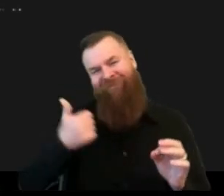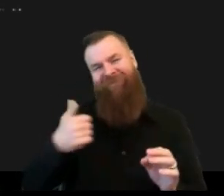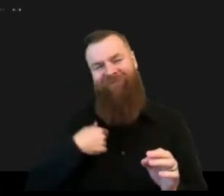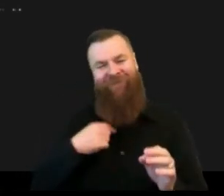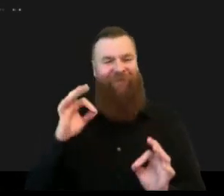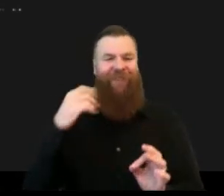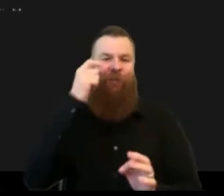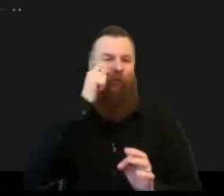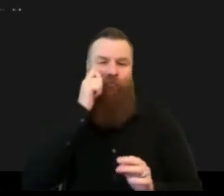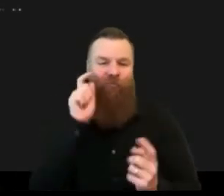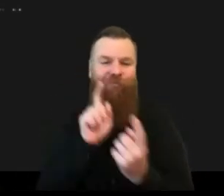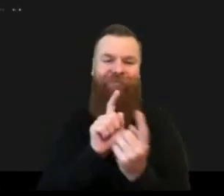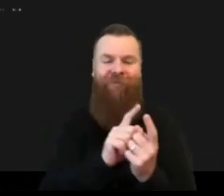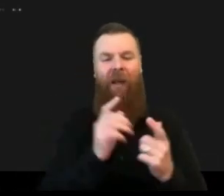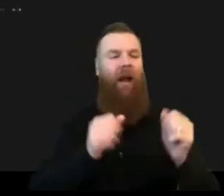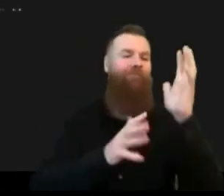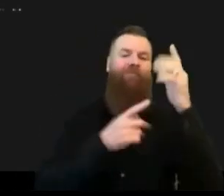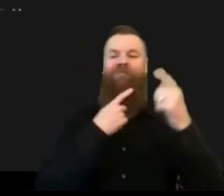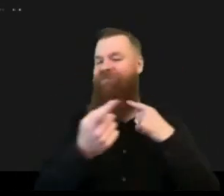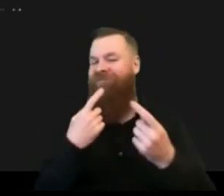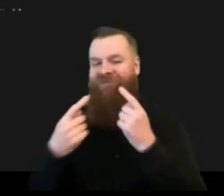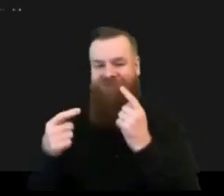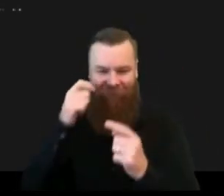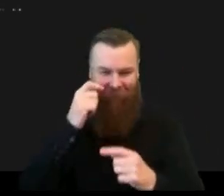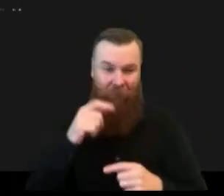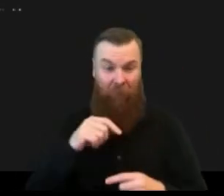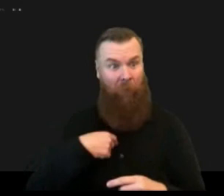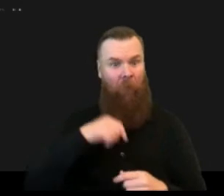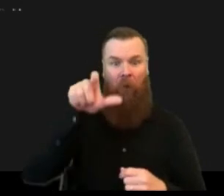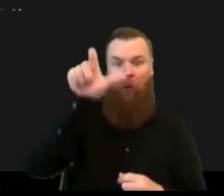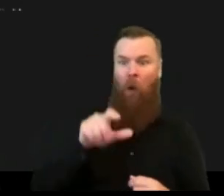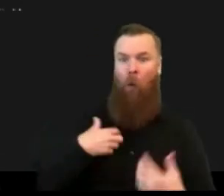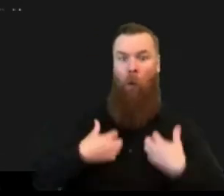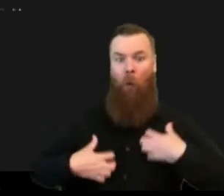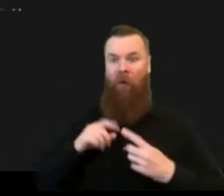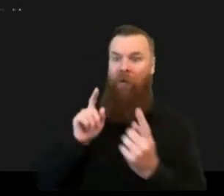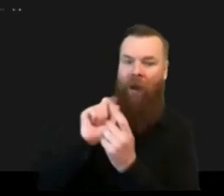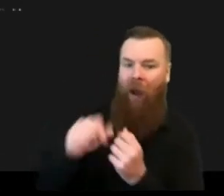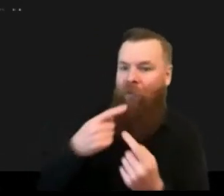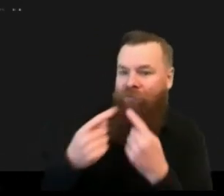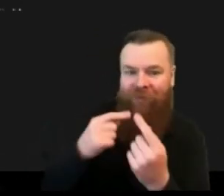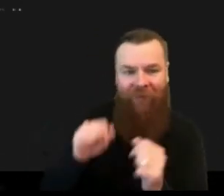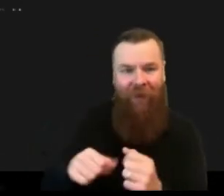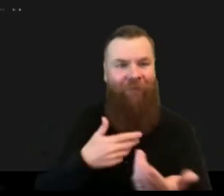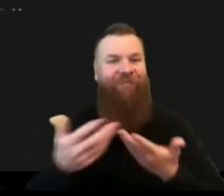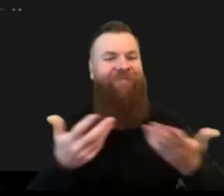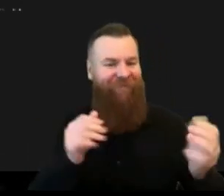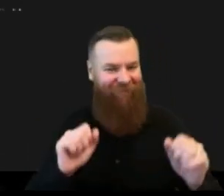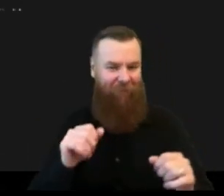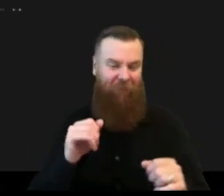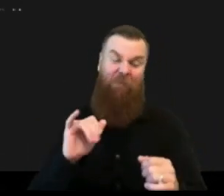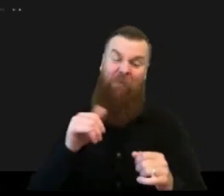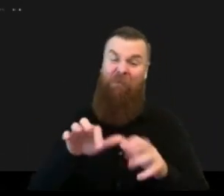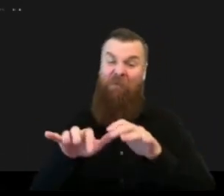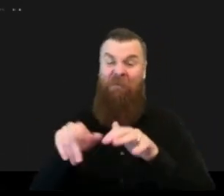is who had the interesting ideas and continue the conversation but maybe through the chat maybe there's something you heard and you could uh to follow you